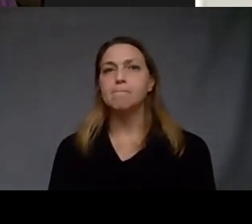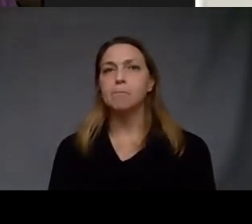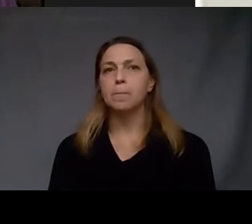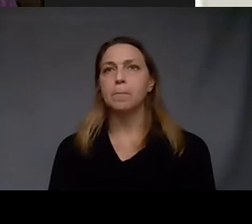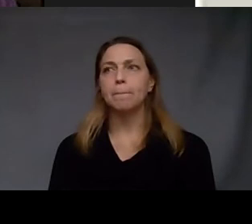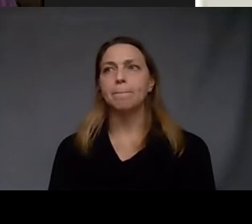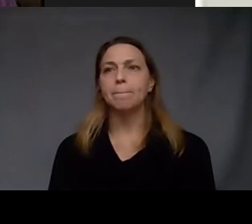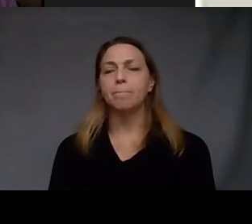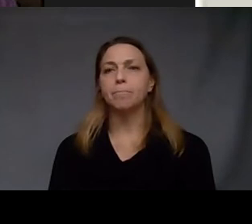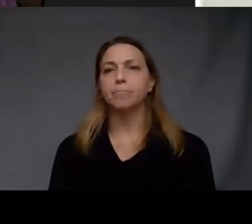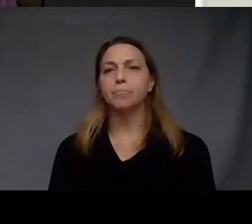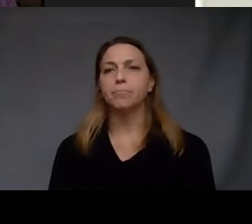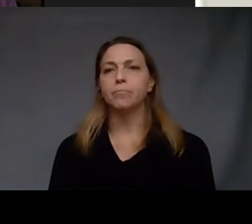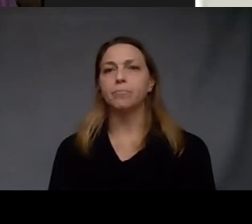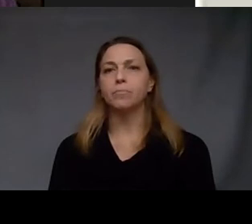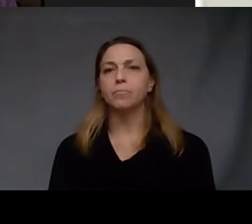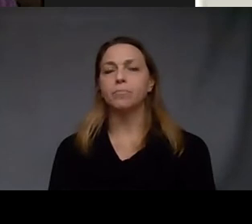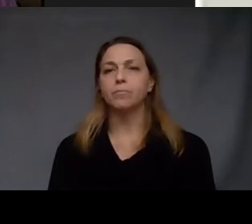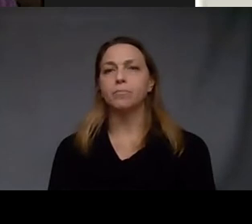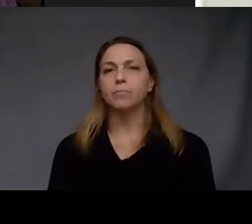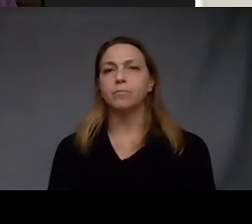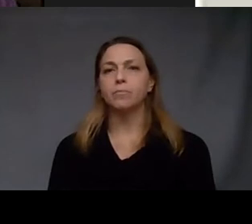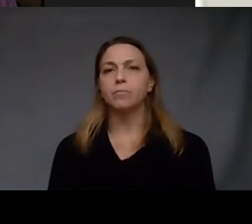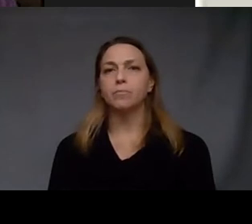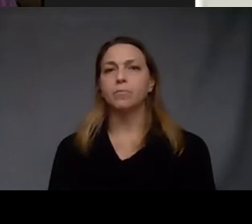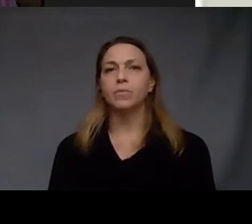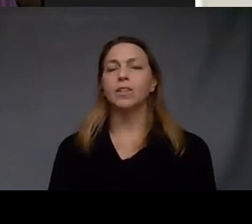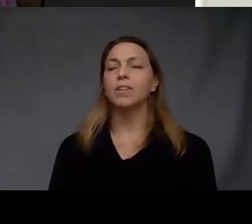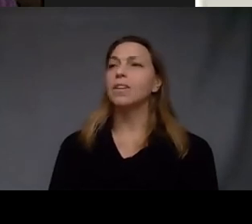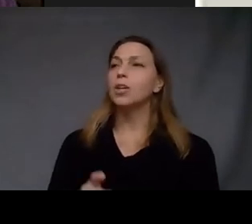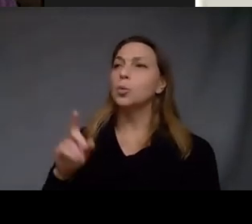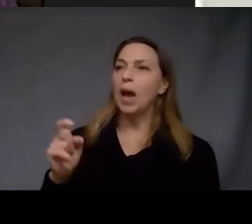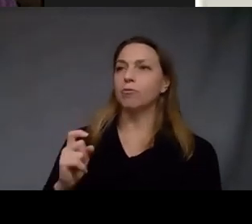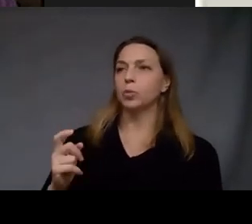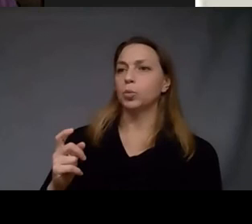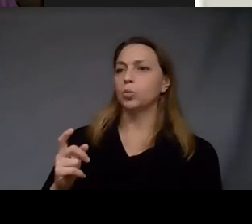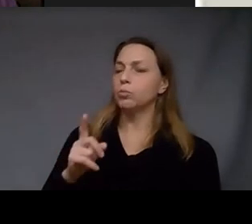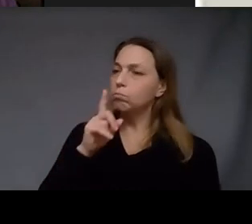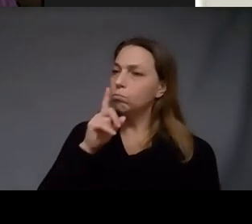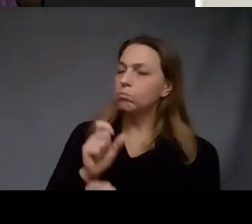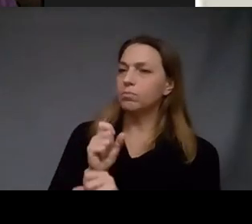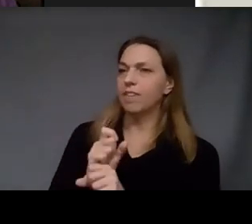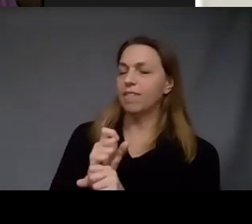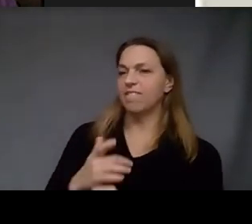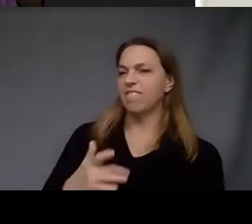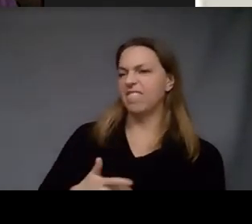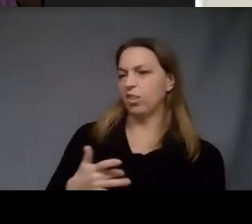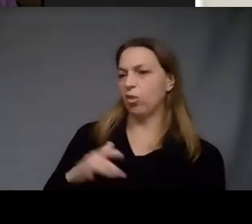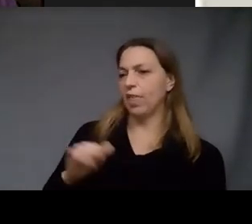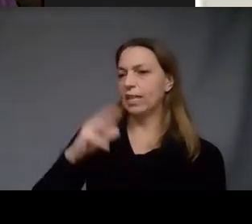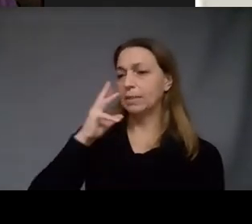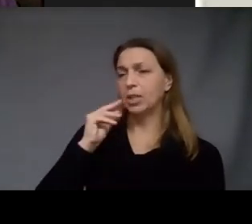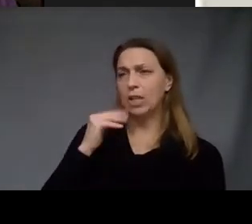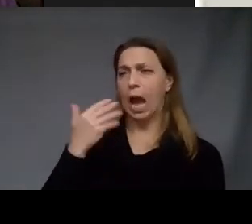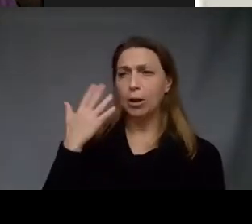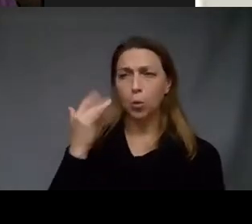can feel that way unless it comes from a lived experience I mean there's technique I don't know if that's what you're